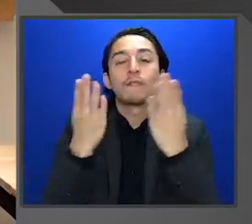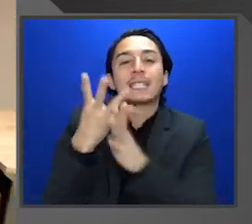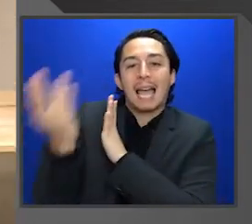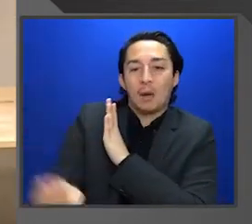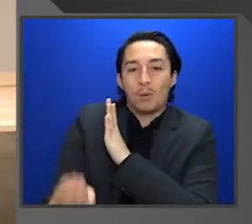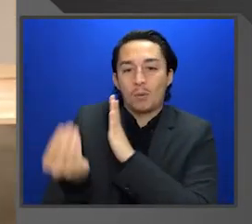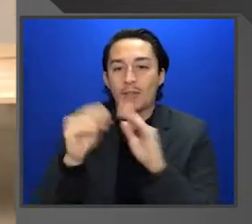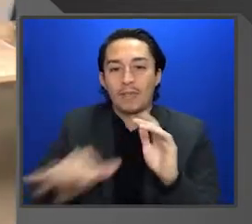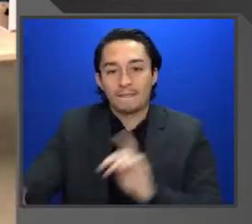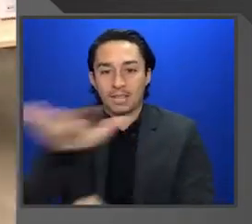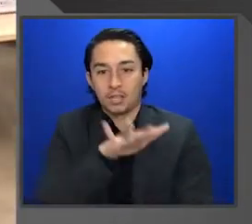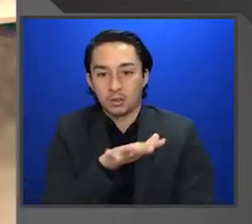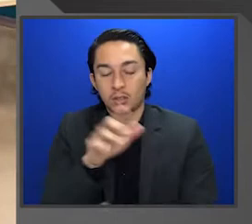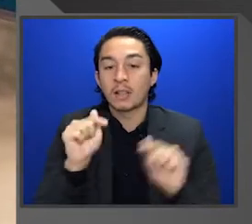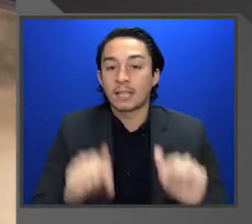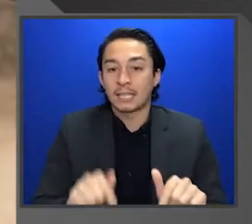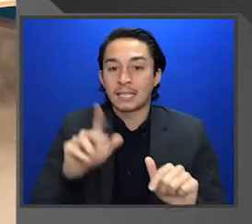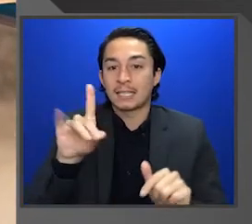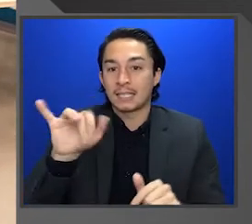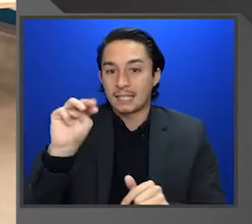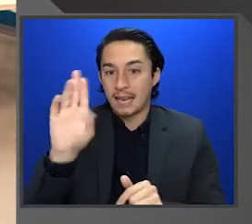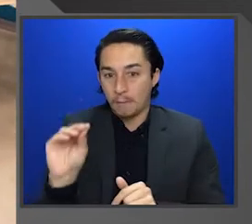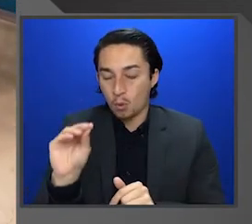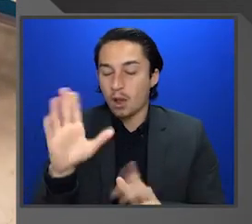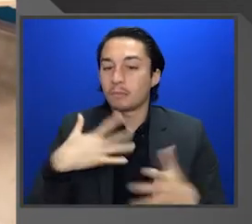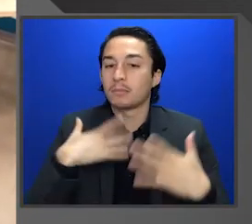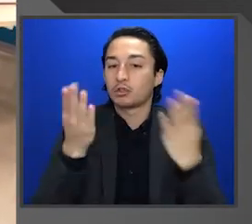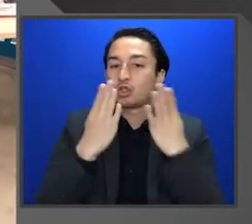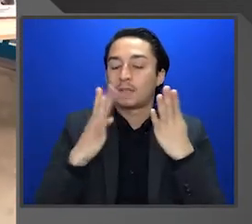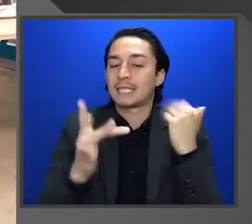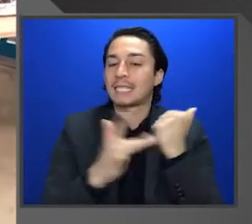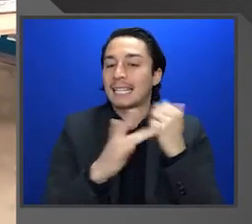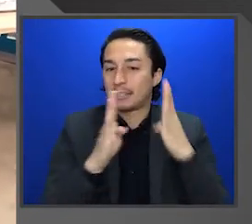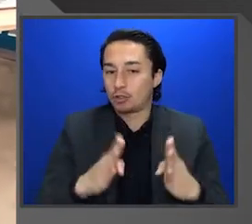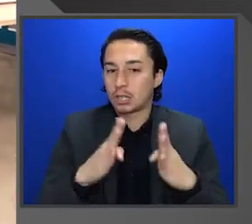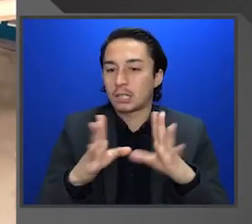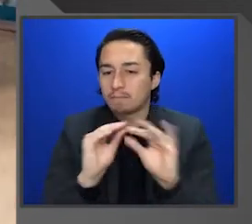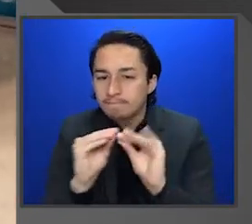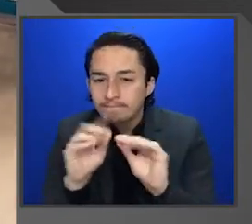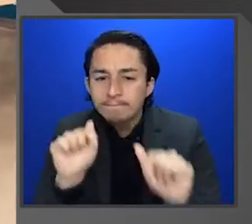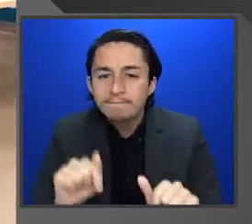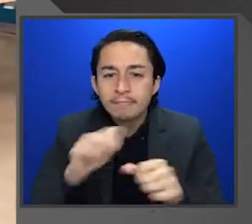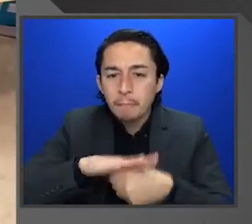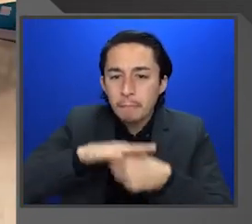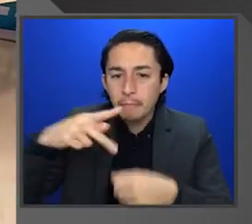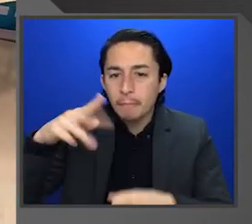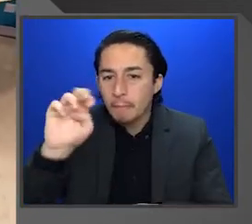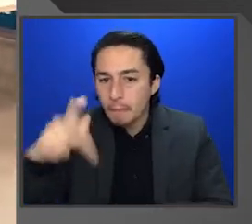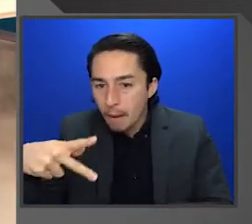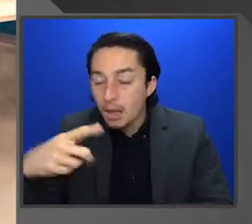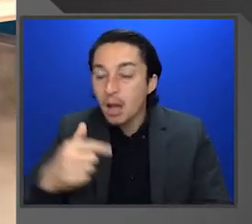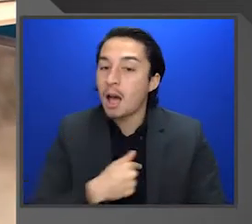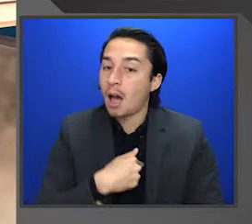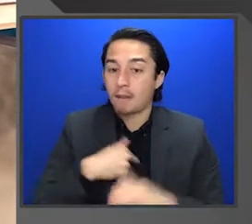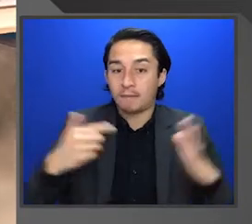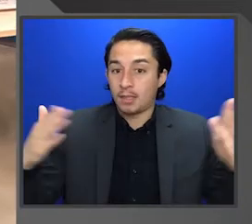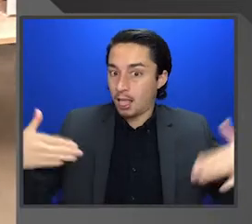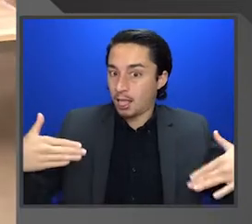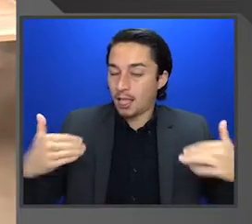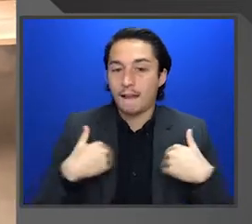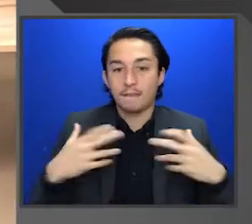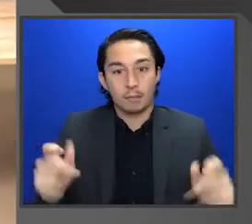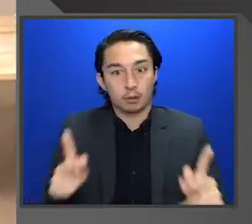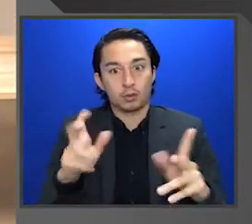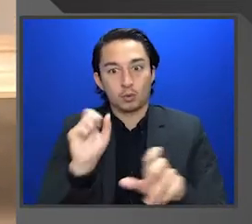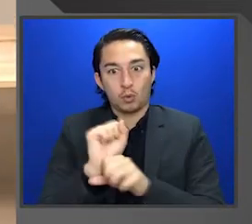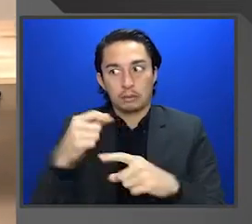So for this demo, I'm going to take the role of a service technician operating in this pump. This pump I haven't had the opportunity to work with in several